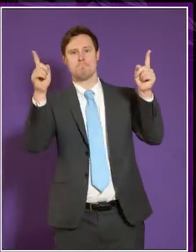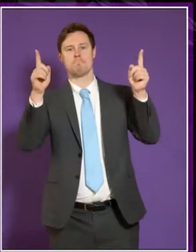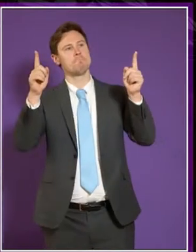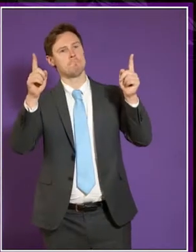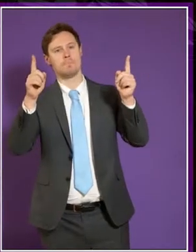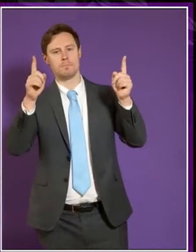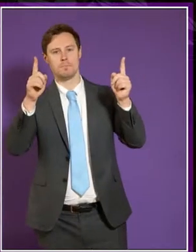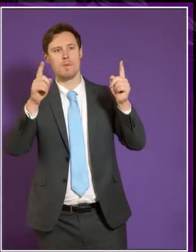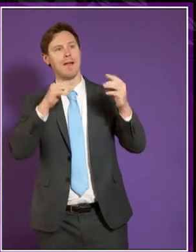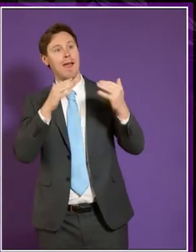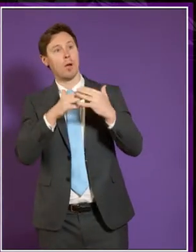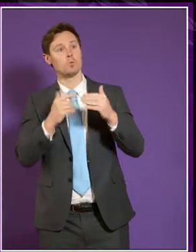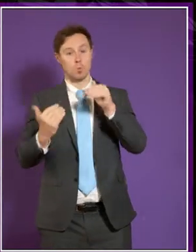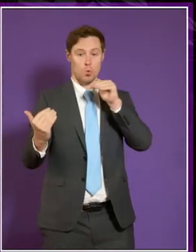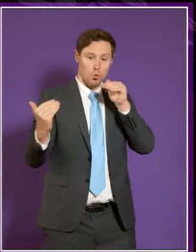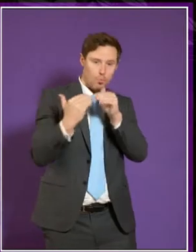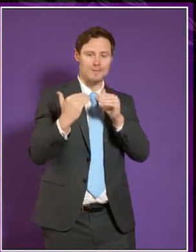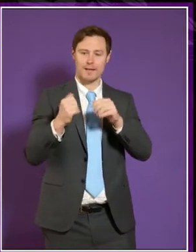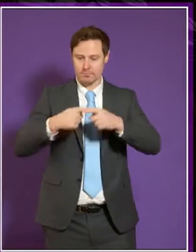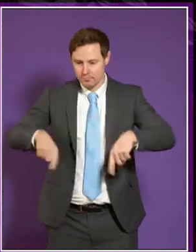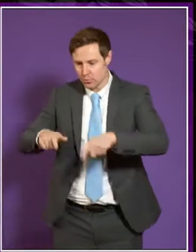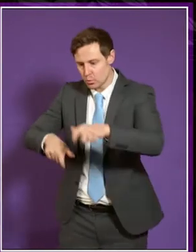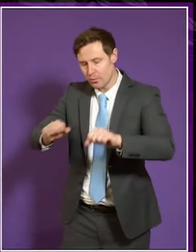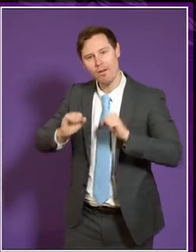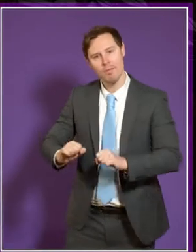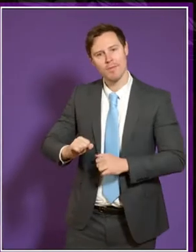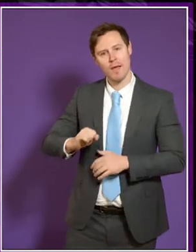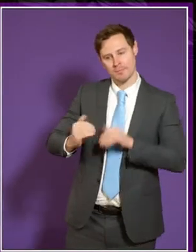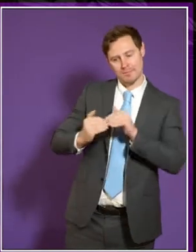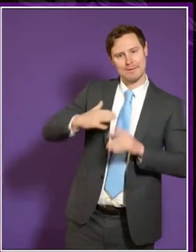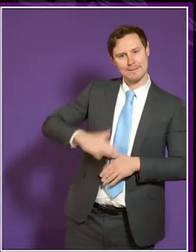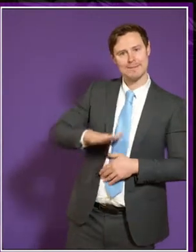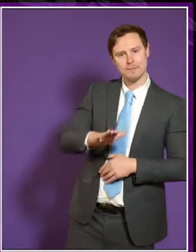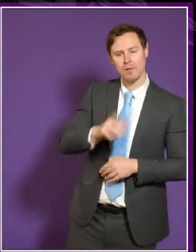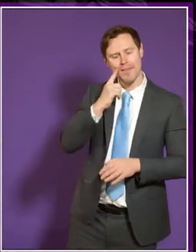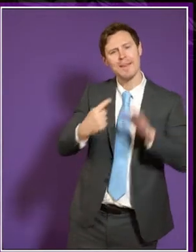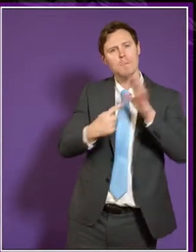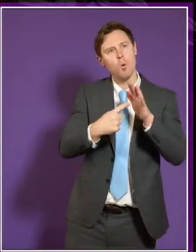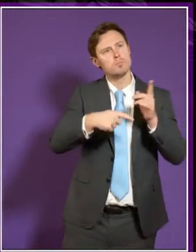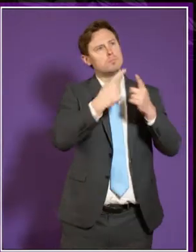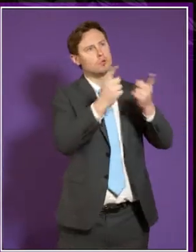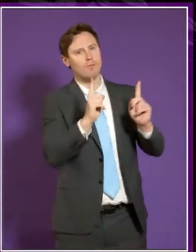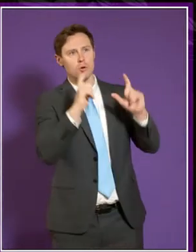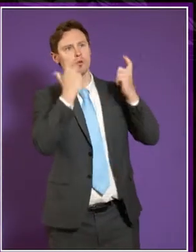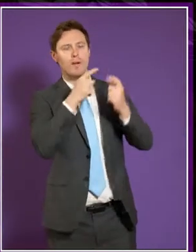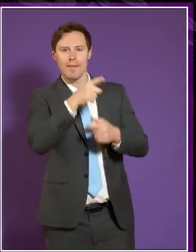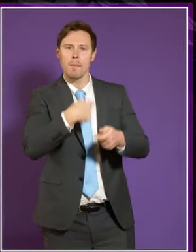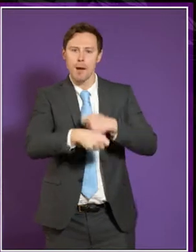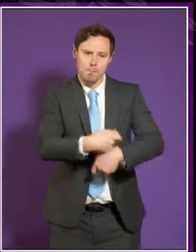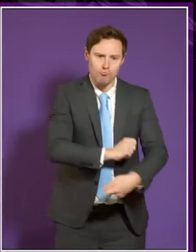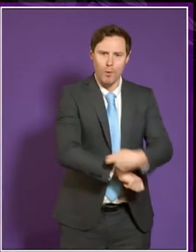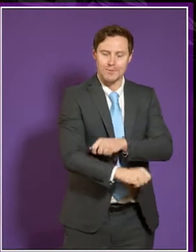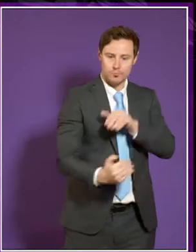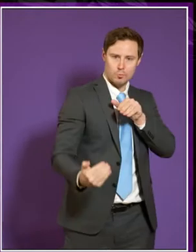accommodate the needs they have. And I think it's very important that institutions see it in that proactive way.